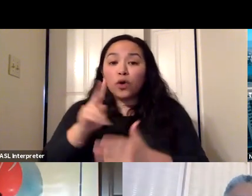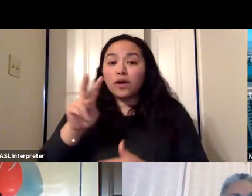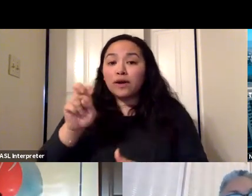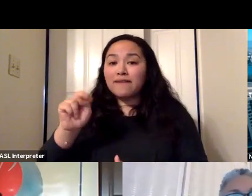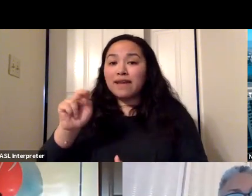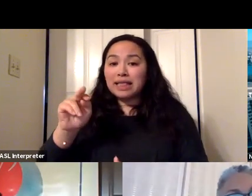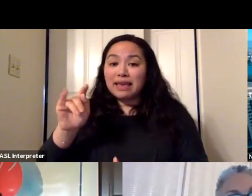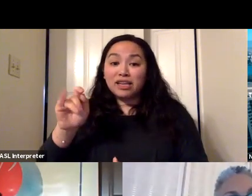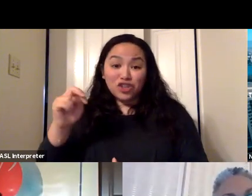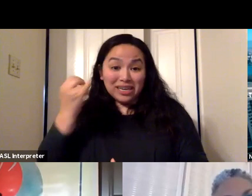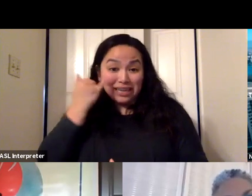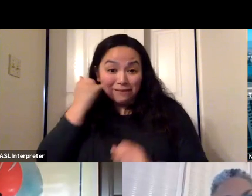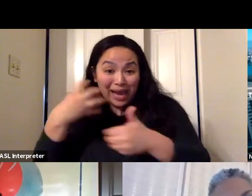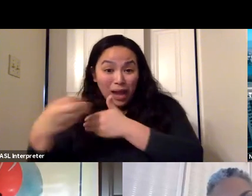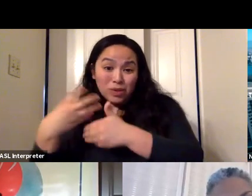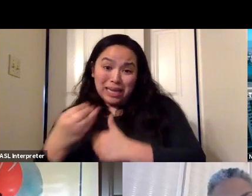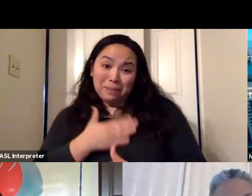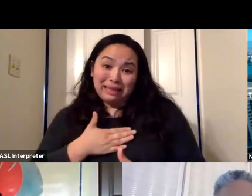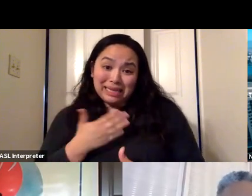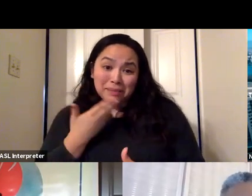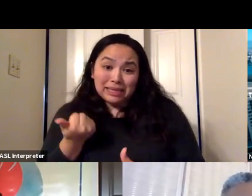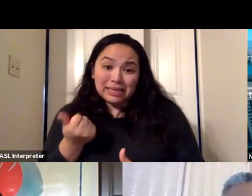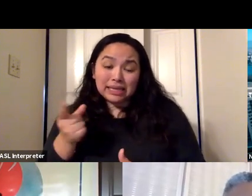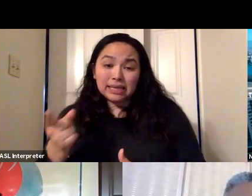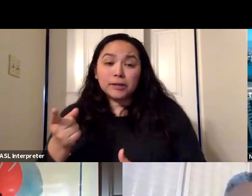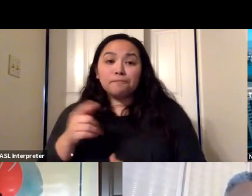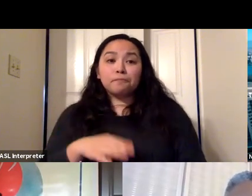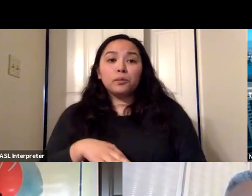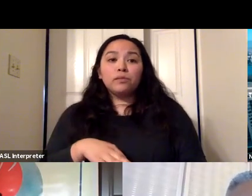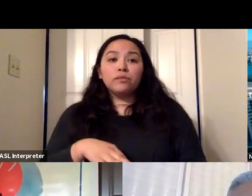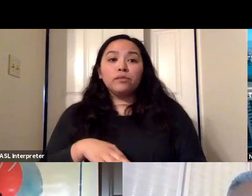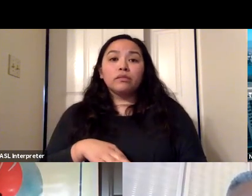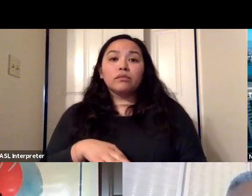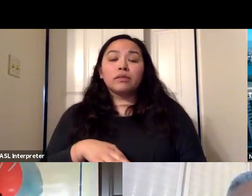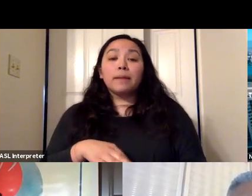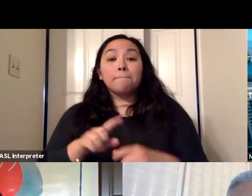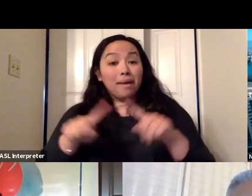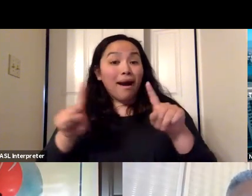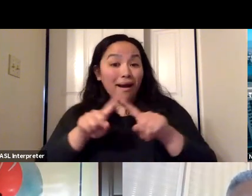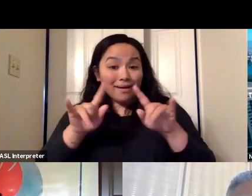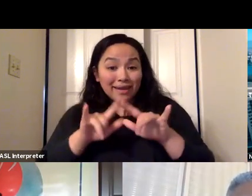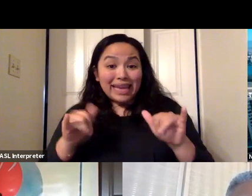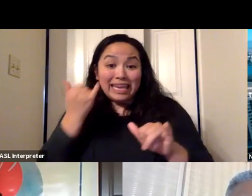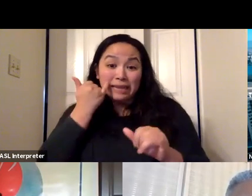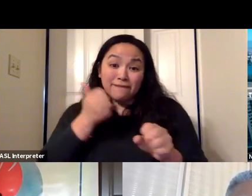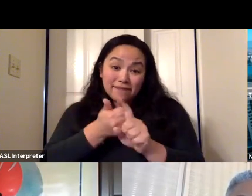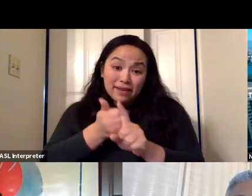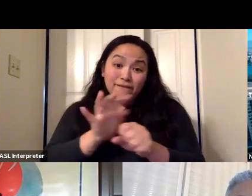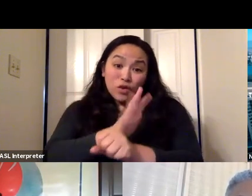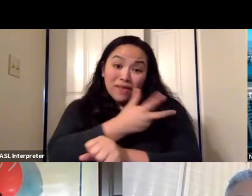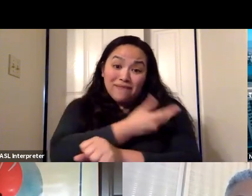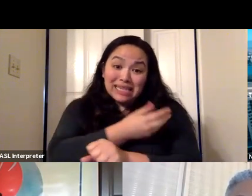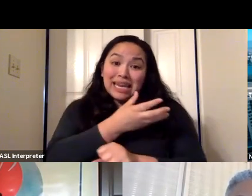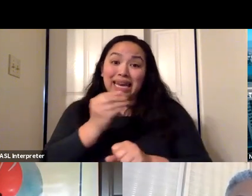outdoors, do it outdoors and yeah, want everyone to. But also, you know, if you're fully vaccinated and so are your